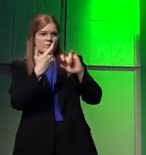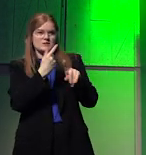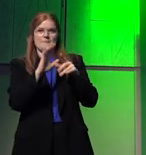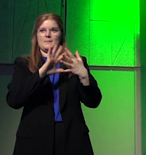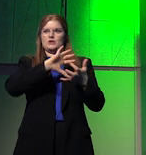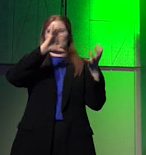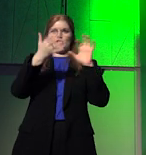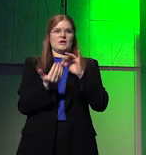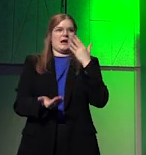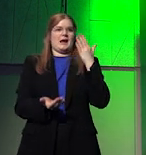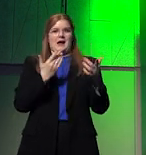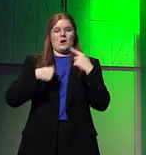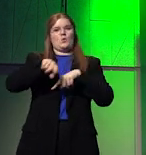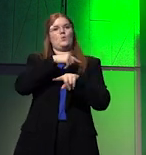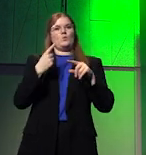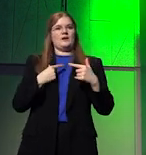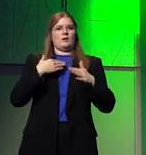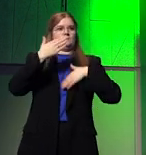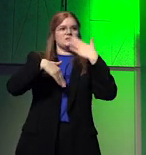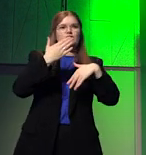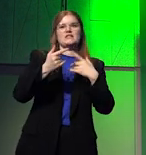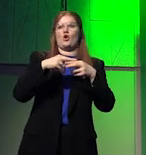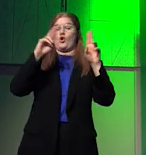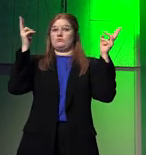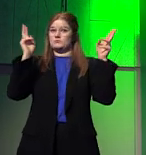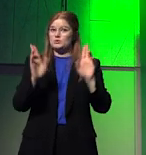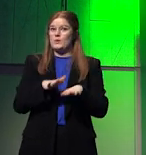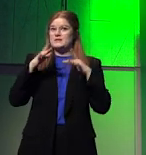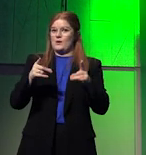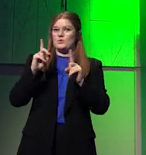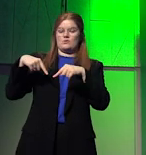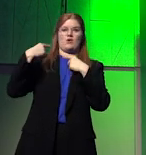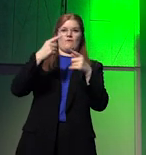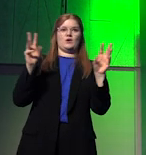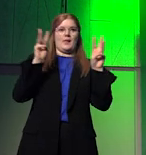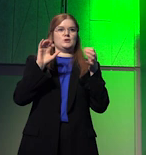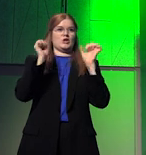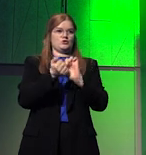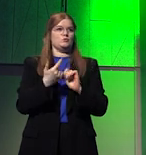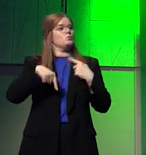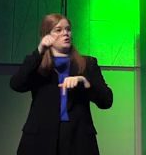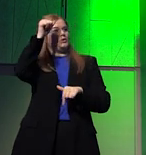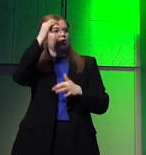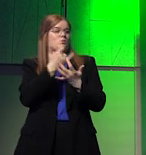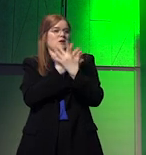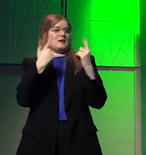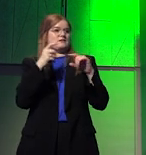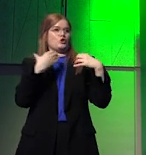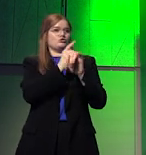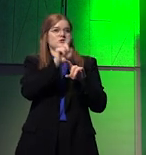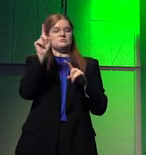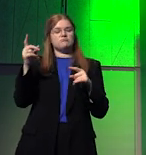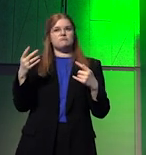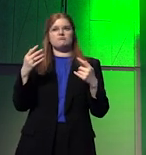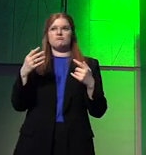shaping the way in which we are accelerating or decelerating over climate change. We know that a number of countries